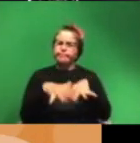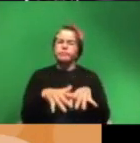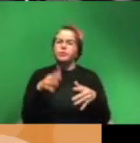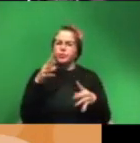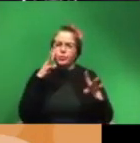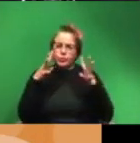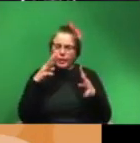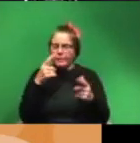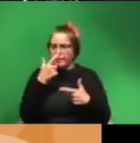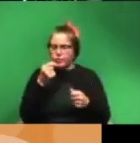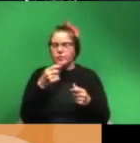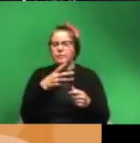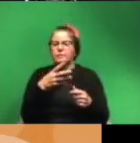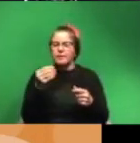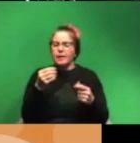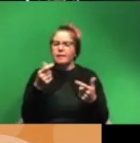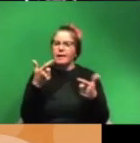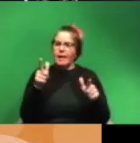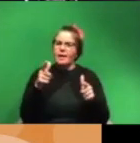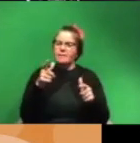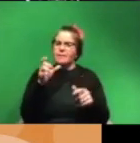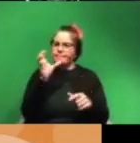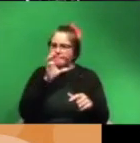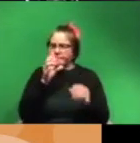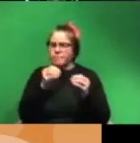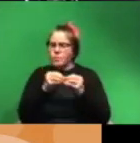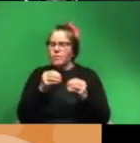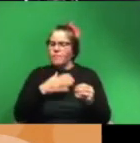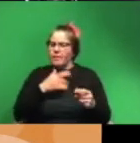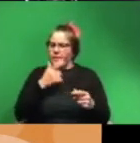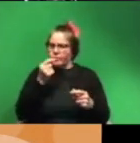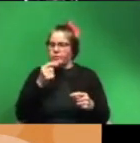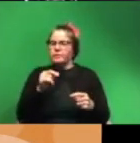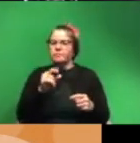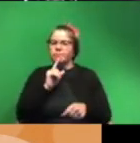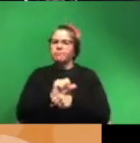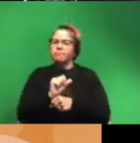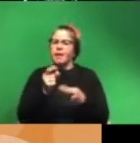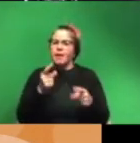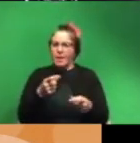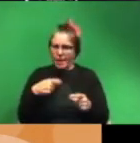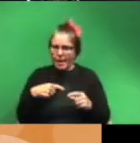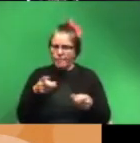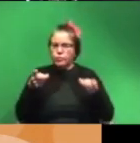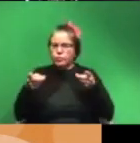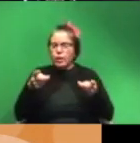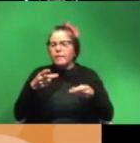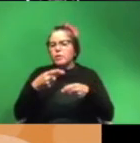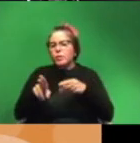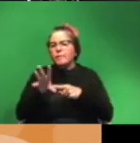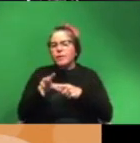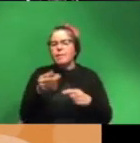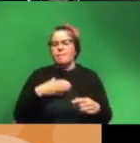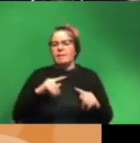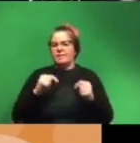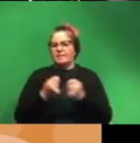and actually opened the door to my creative interest being realized and so here is a picture of me while i was directing my short film and the team that i got to